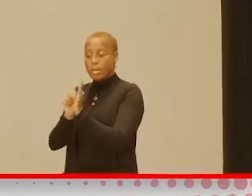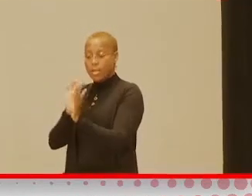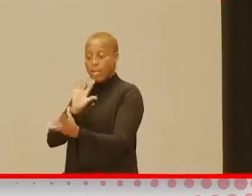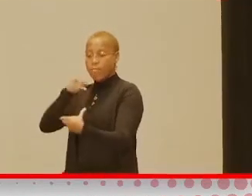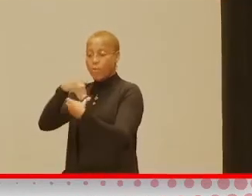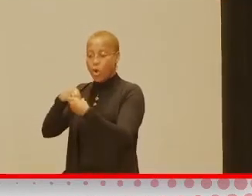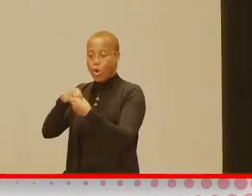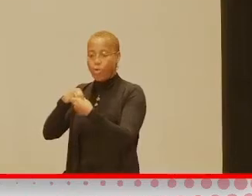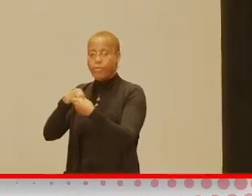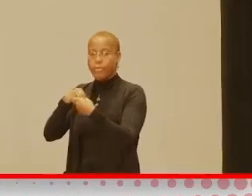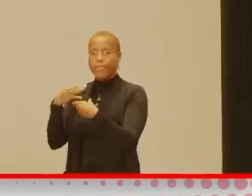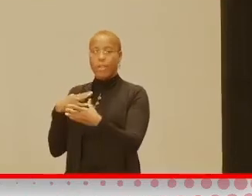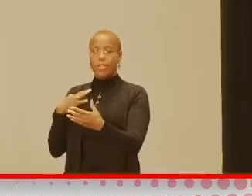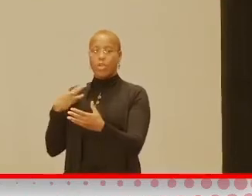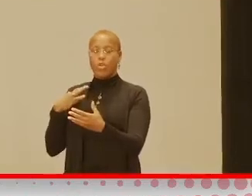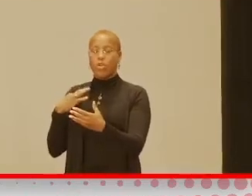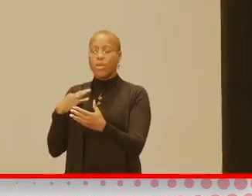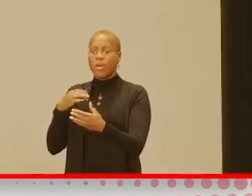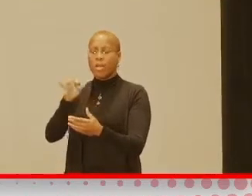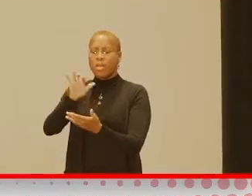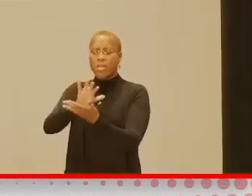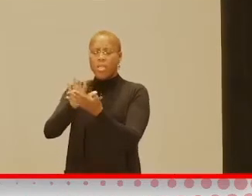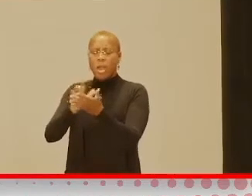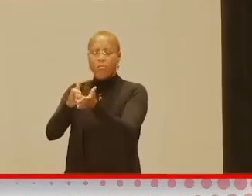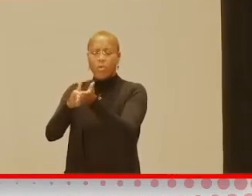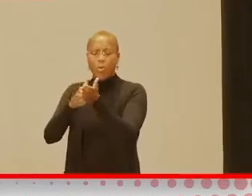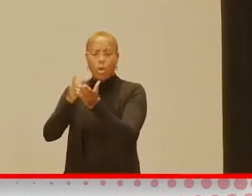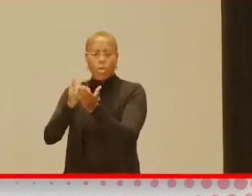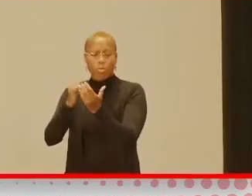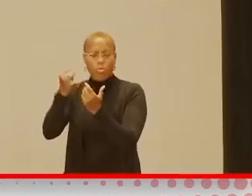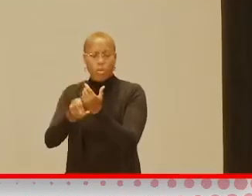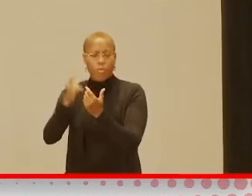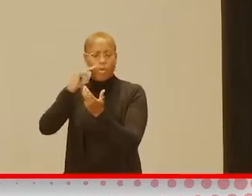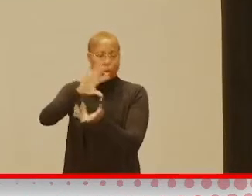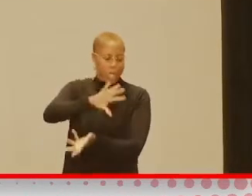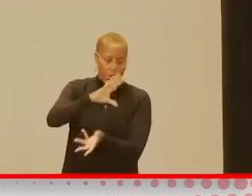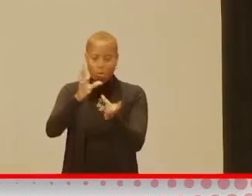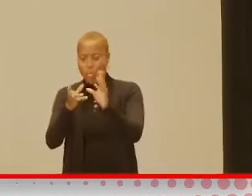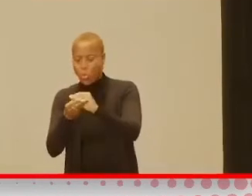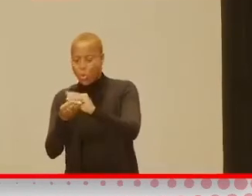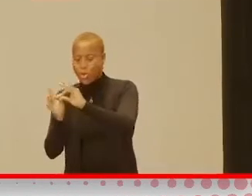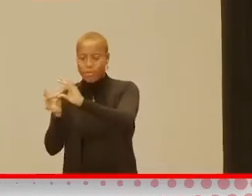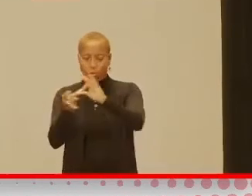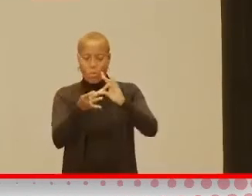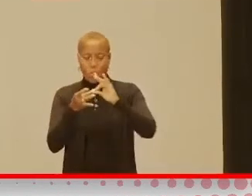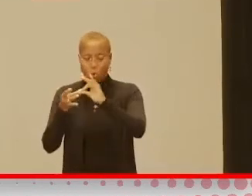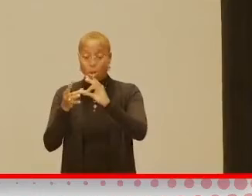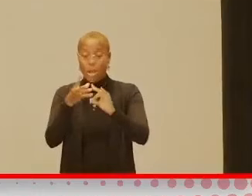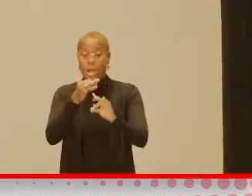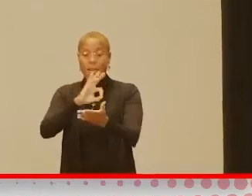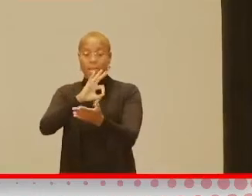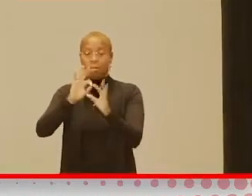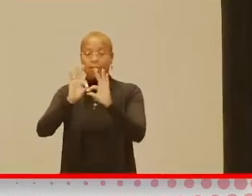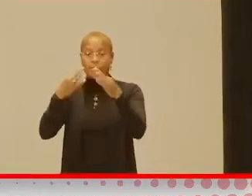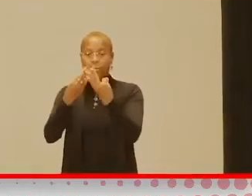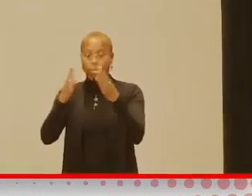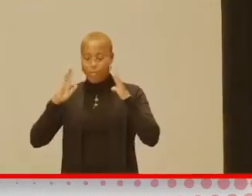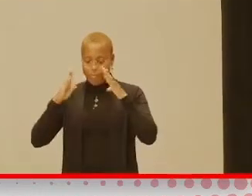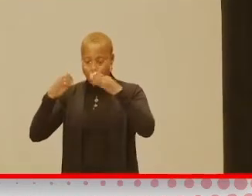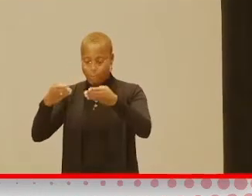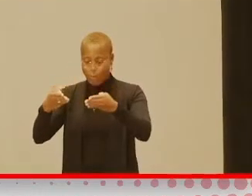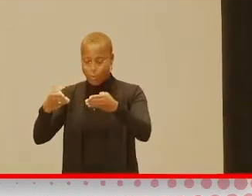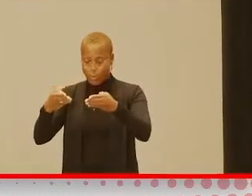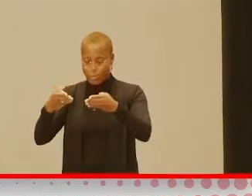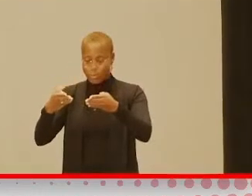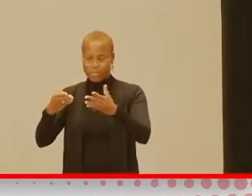and require a program to be comprehensive, coordinated, and family-focused. So